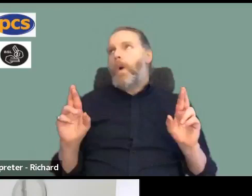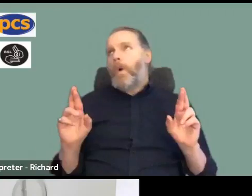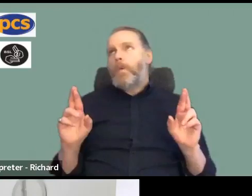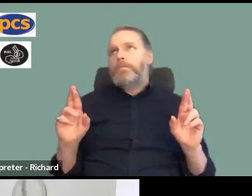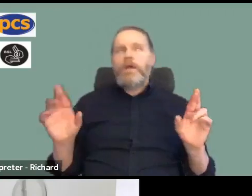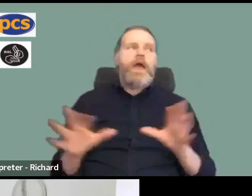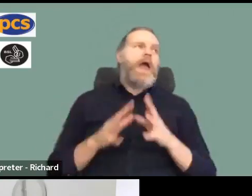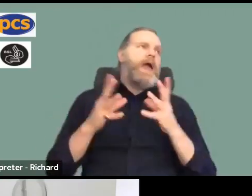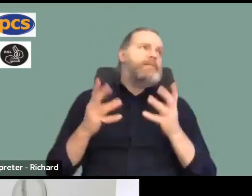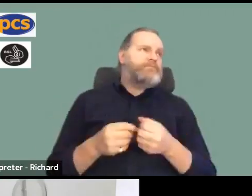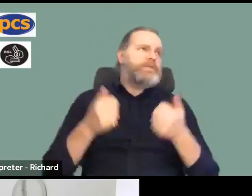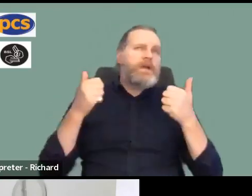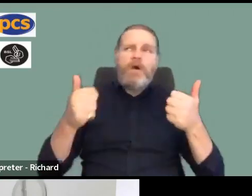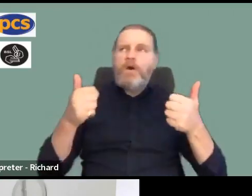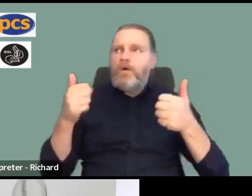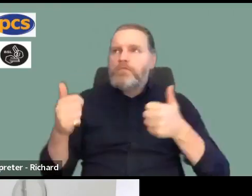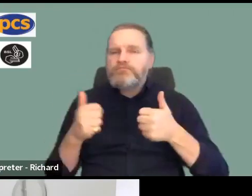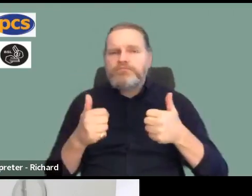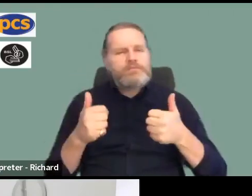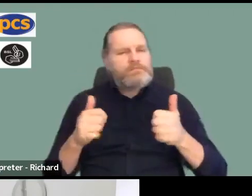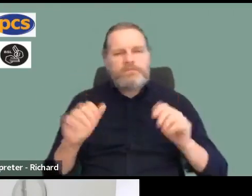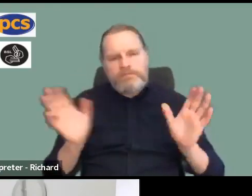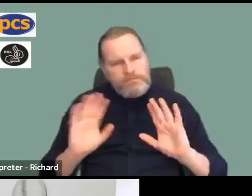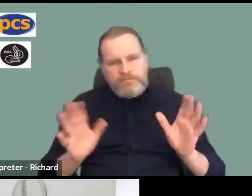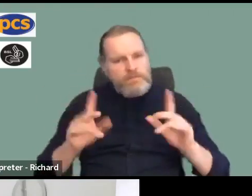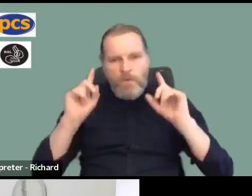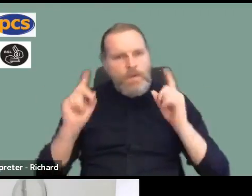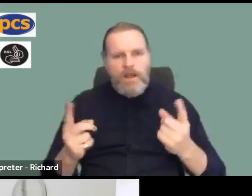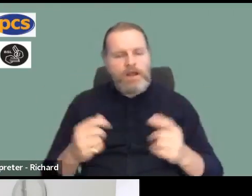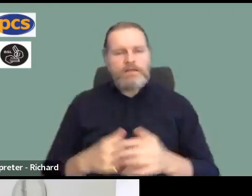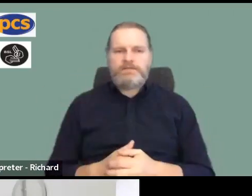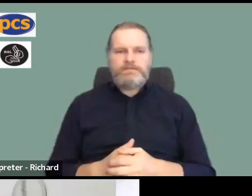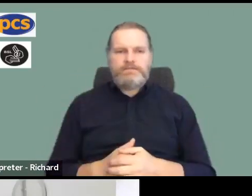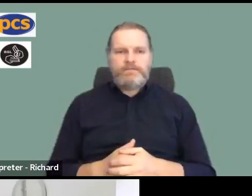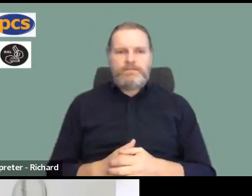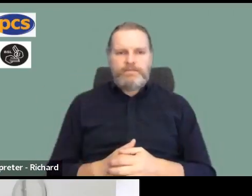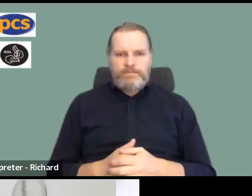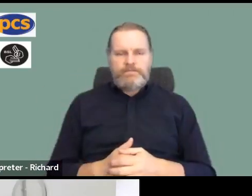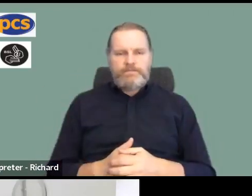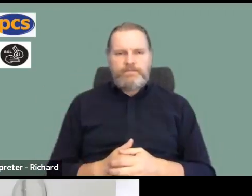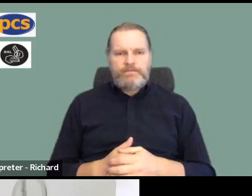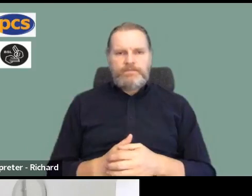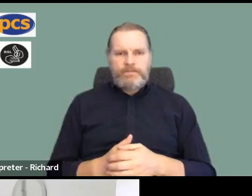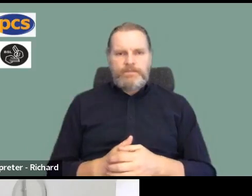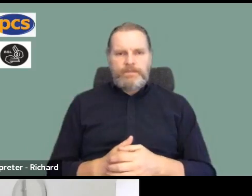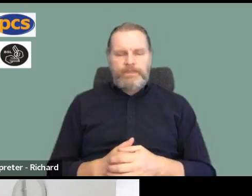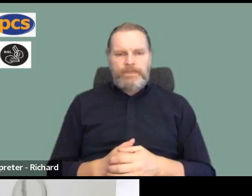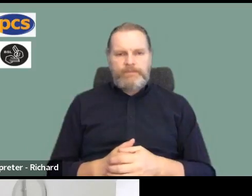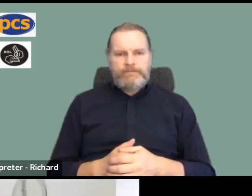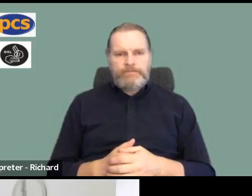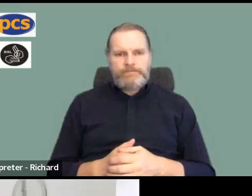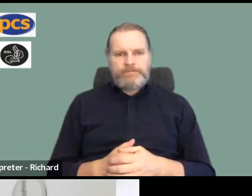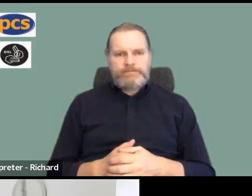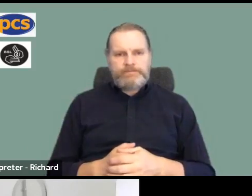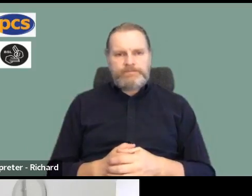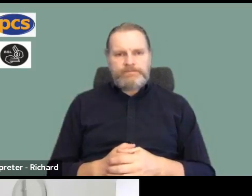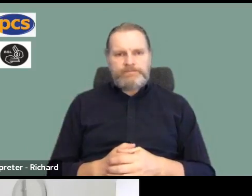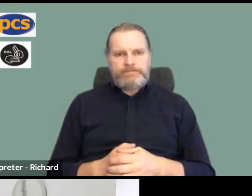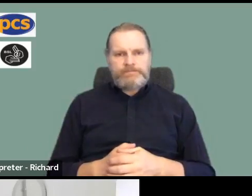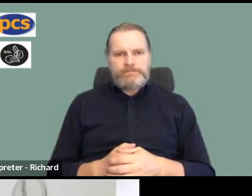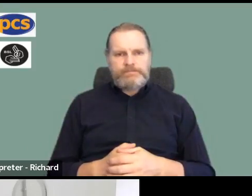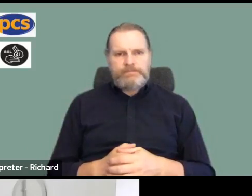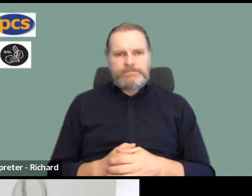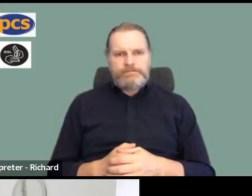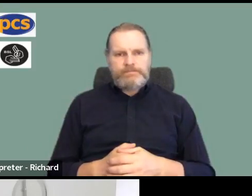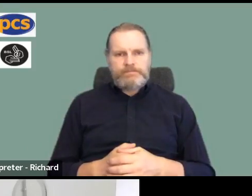run the ballot in a way that does not mean it is an all or nothing one off vote. So there will be in a